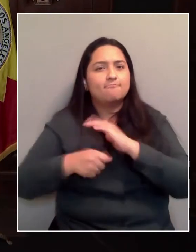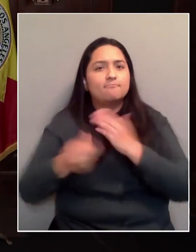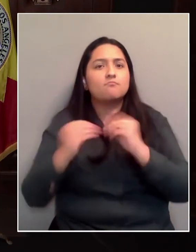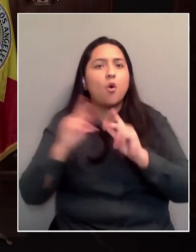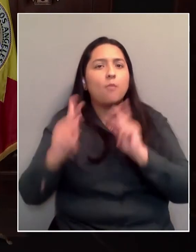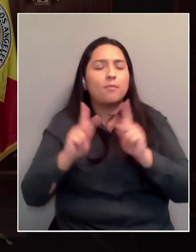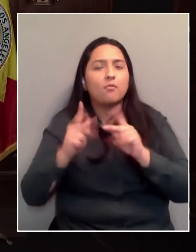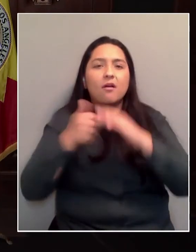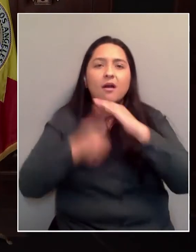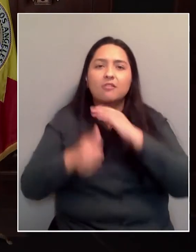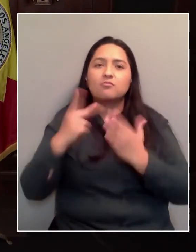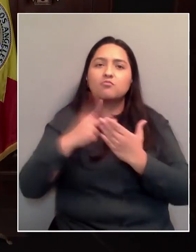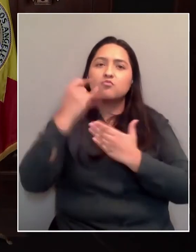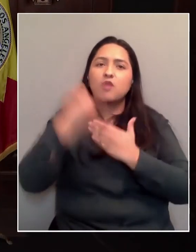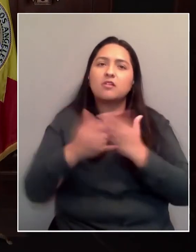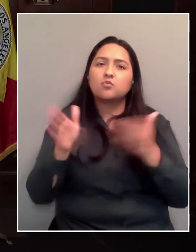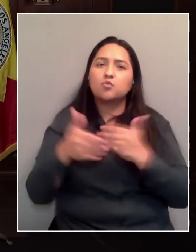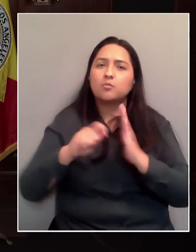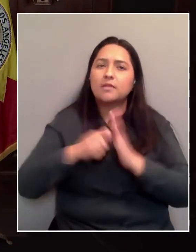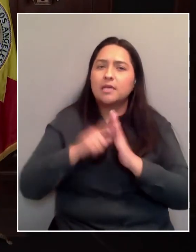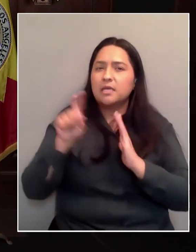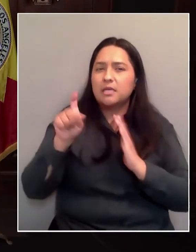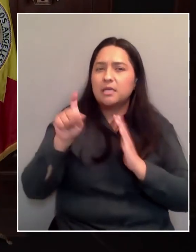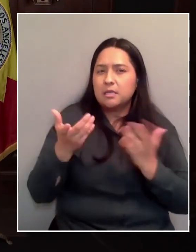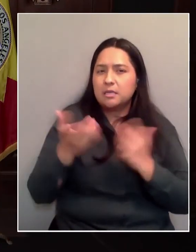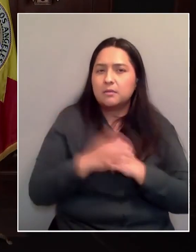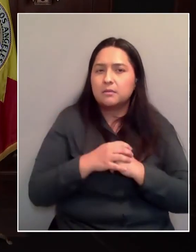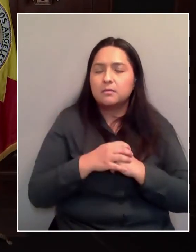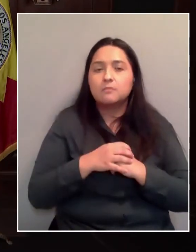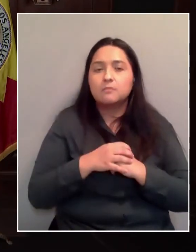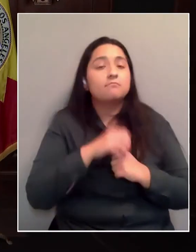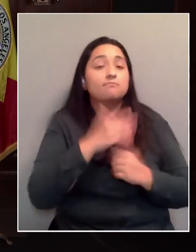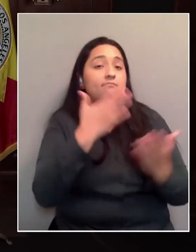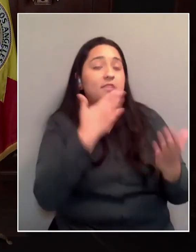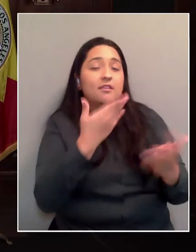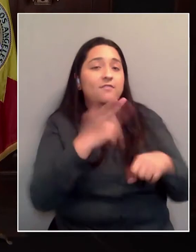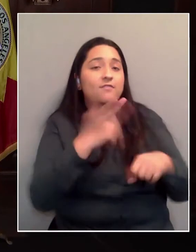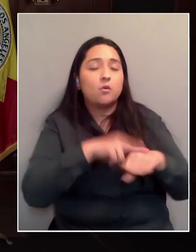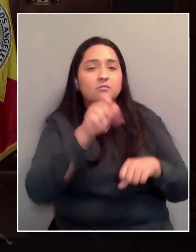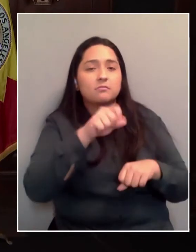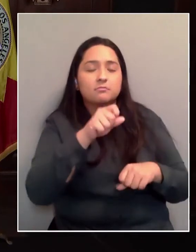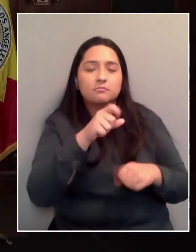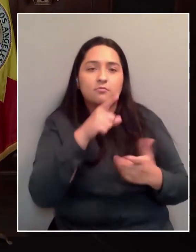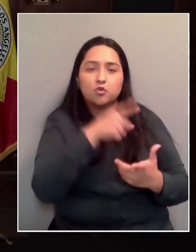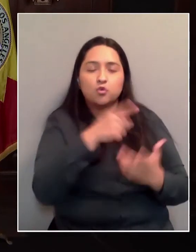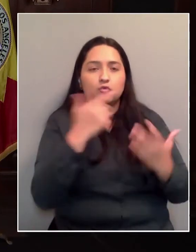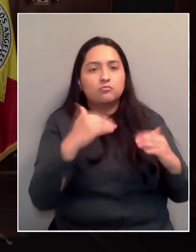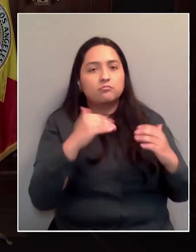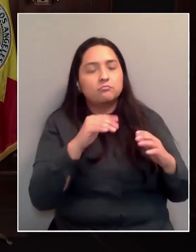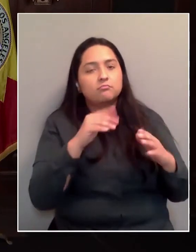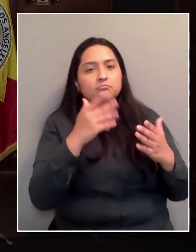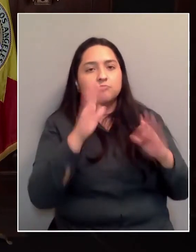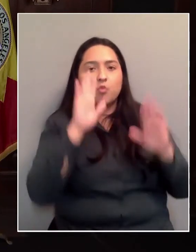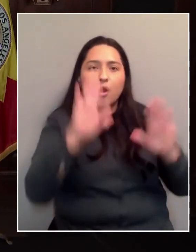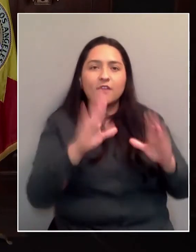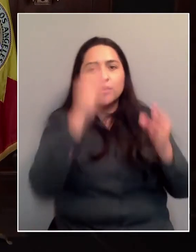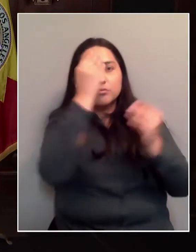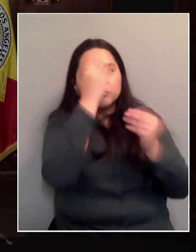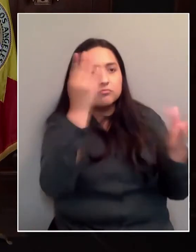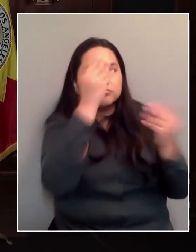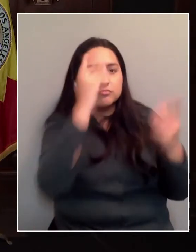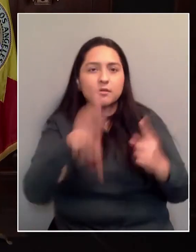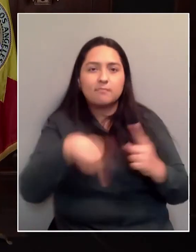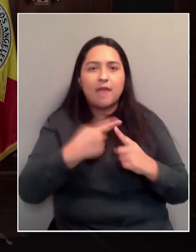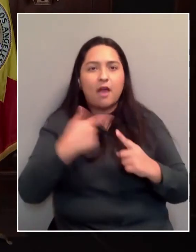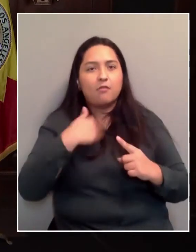of course. Oh, I think, Anna, you've done a wonderful job covering this too. We all know how how tight the supply of housing is. The city